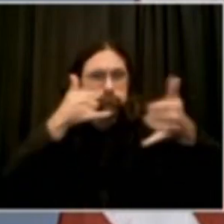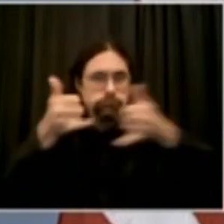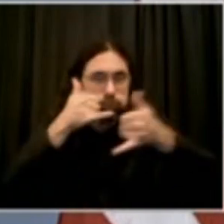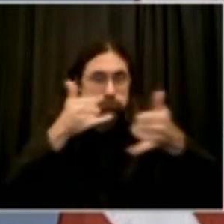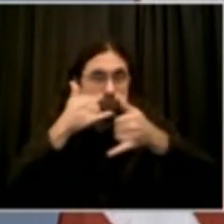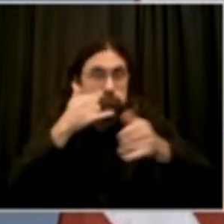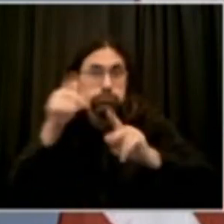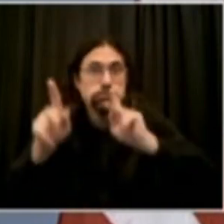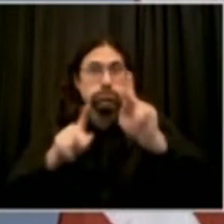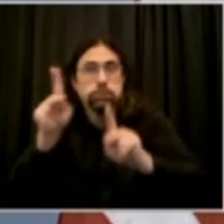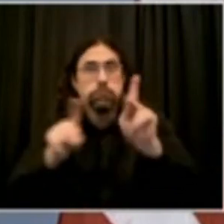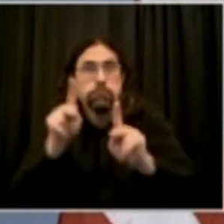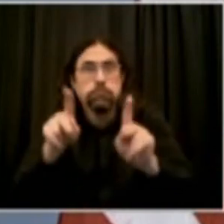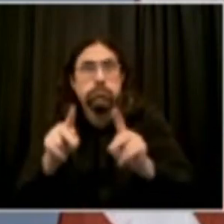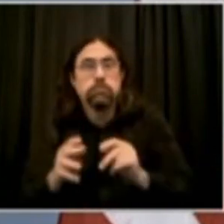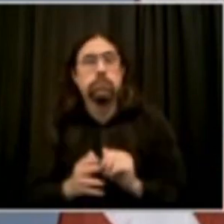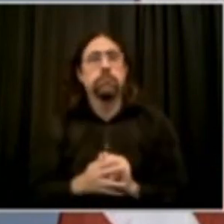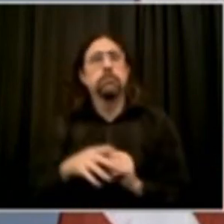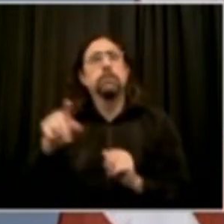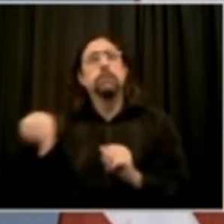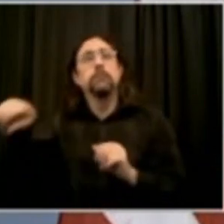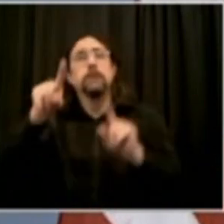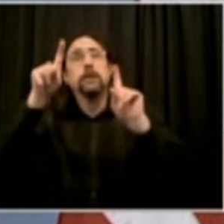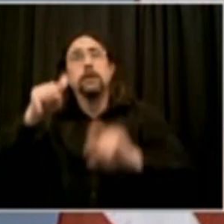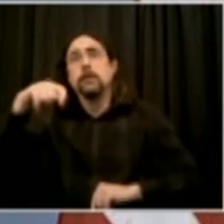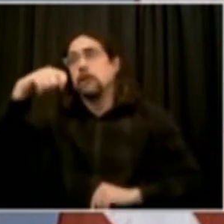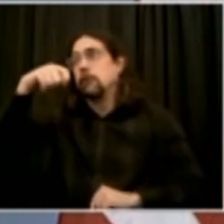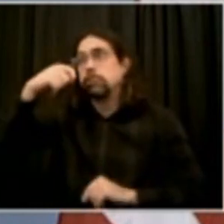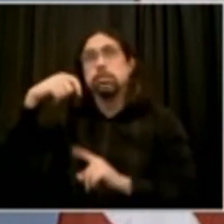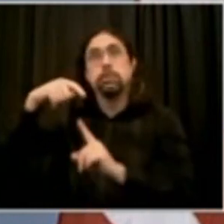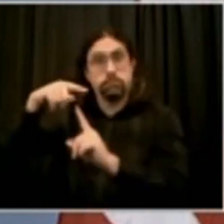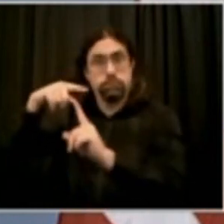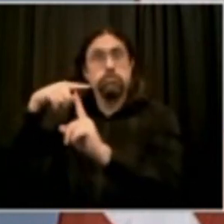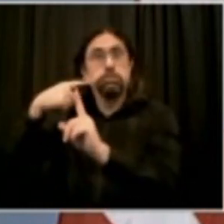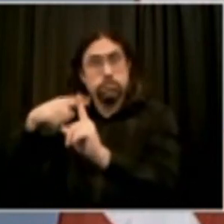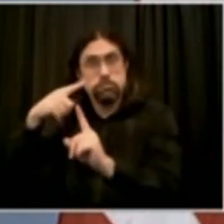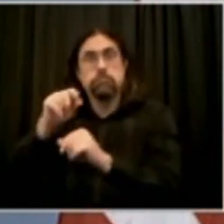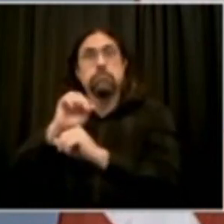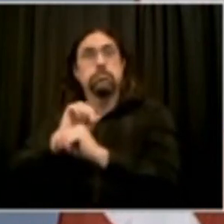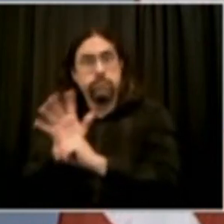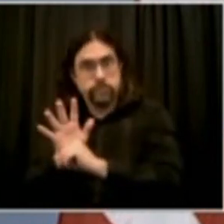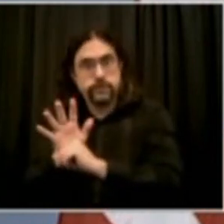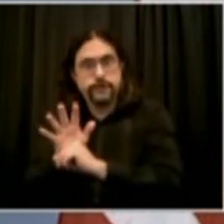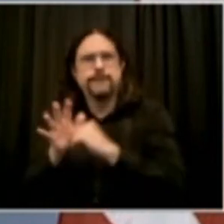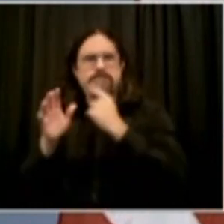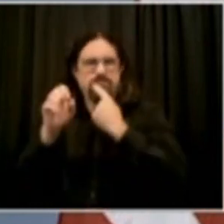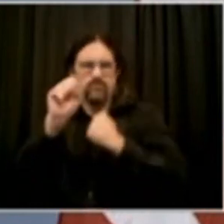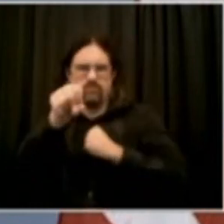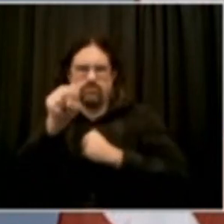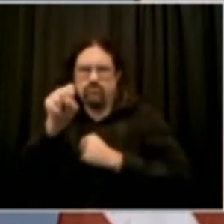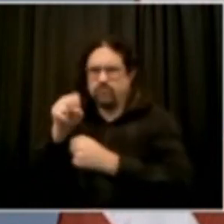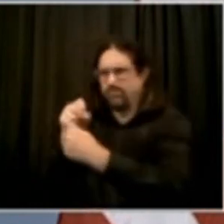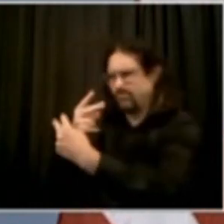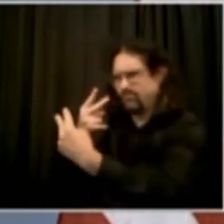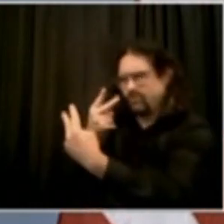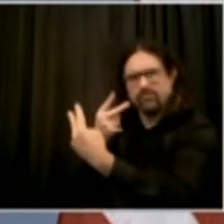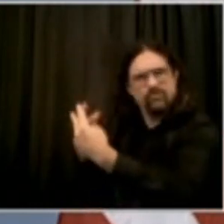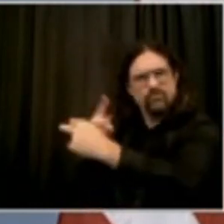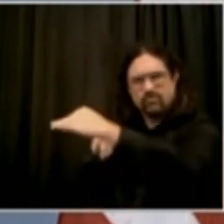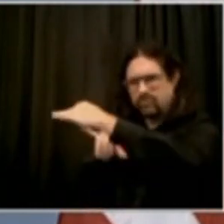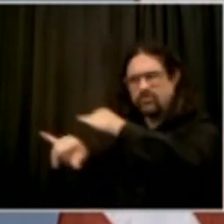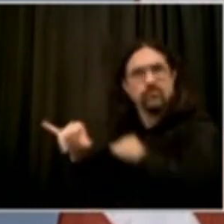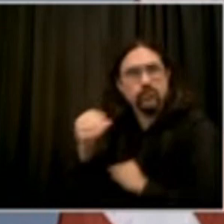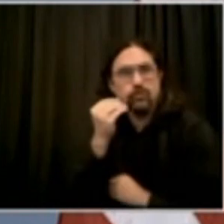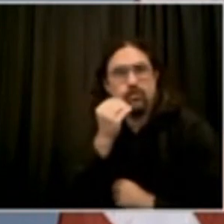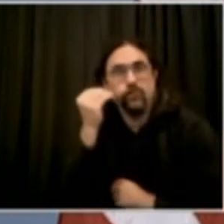we'll deliver you the services that you need to do so from the comfort of your own home. We are really pleased to announce that starting next week, we'll actually